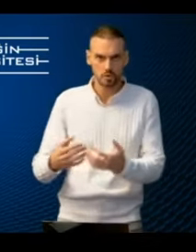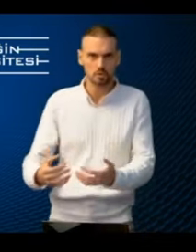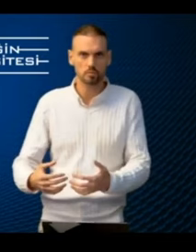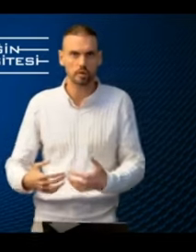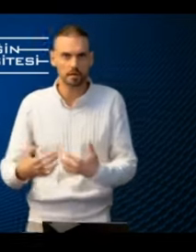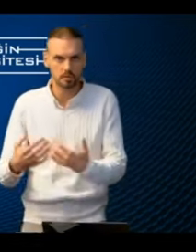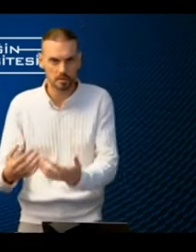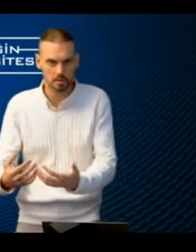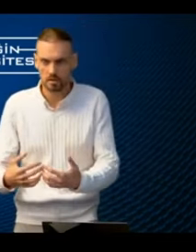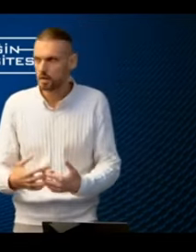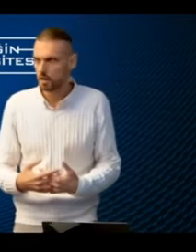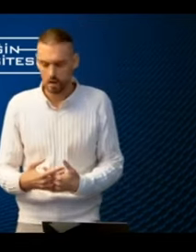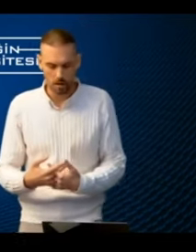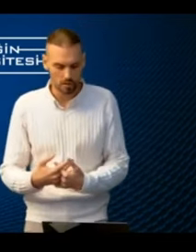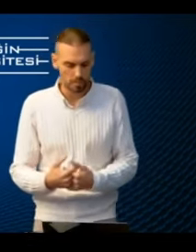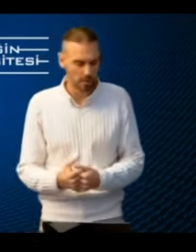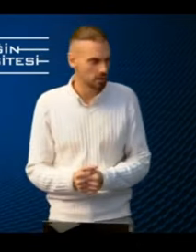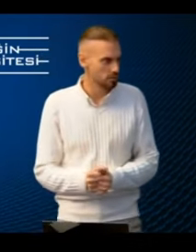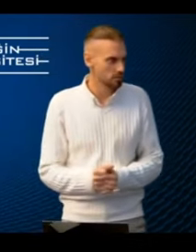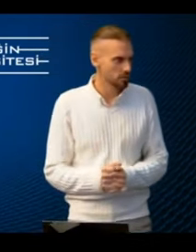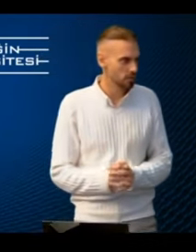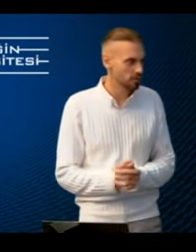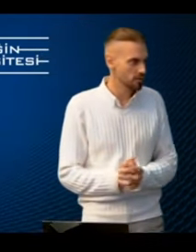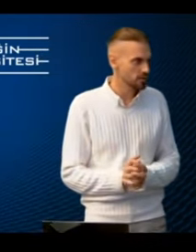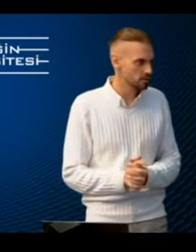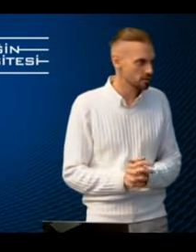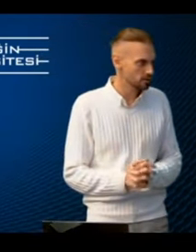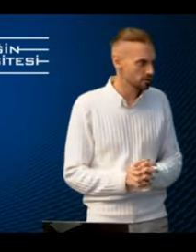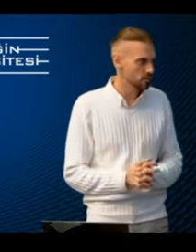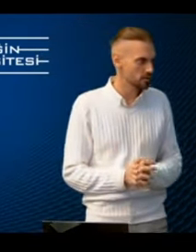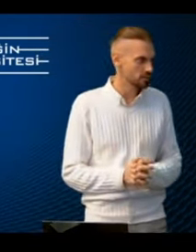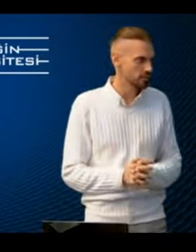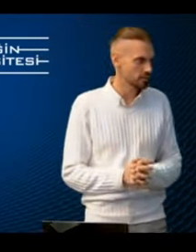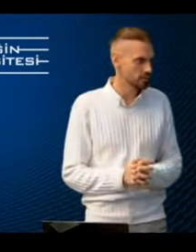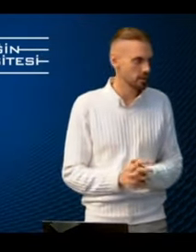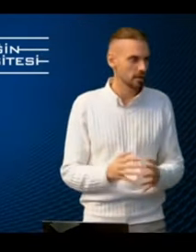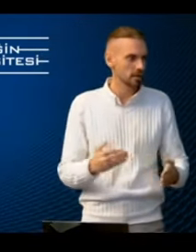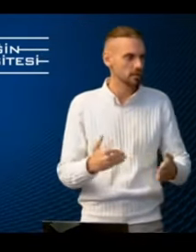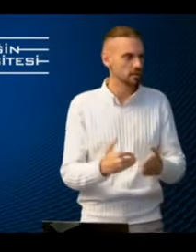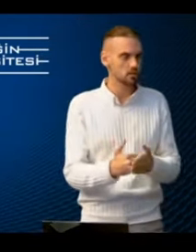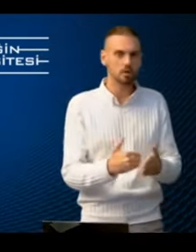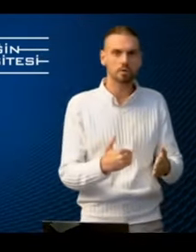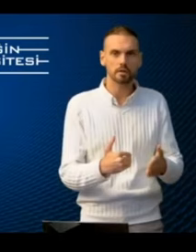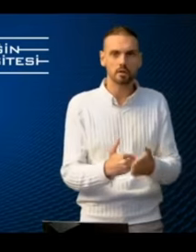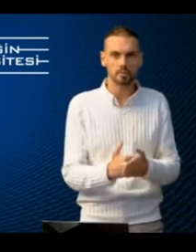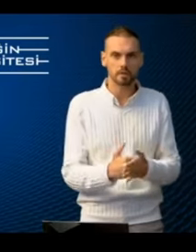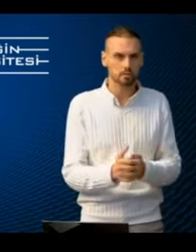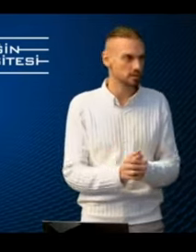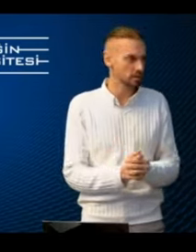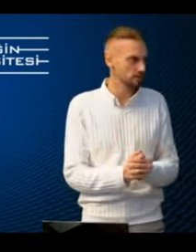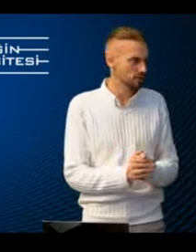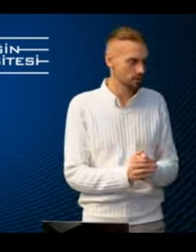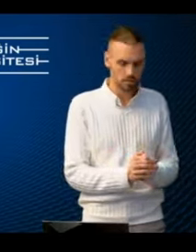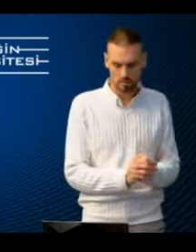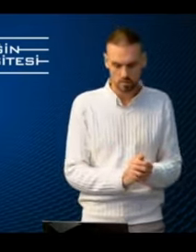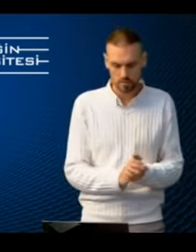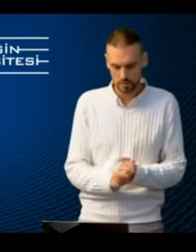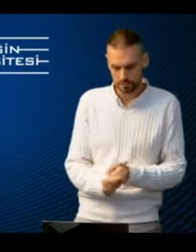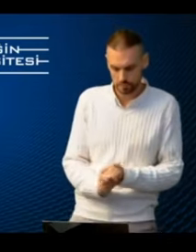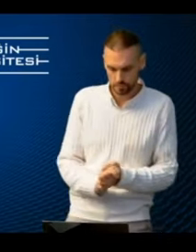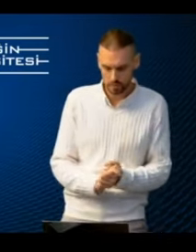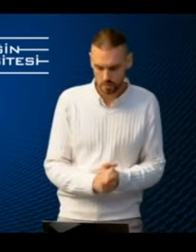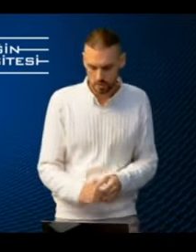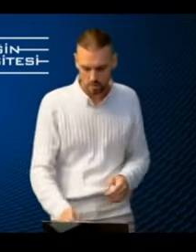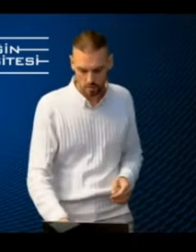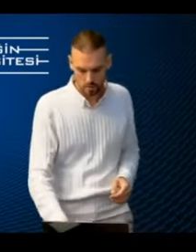push certain practices into the operations for accessibility, it needs to go in harmony with the safety and security.